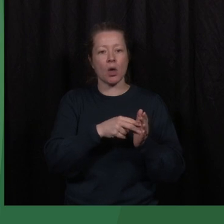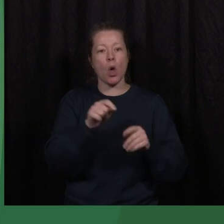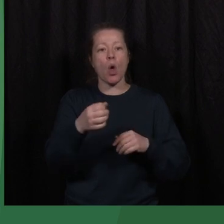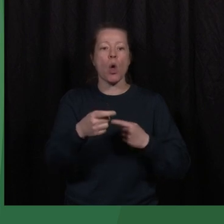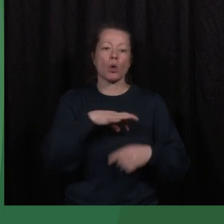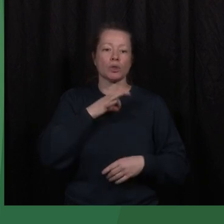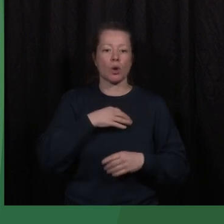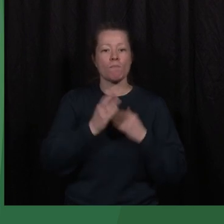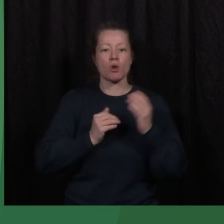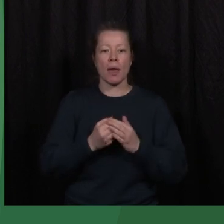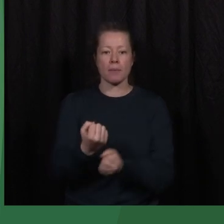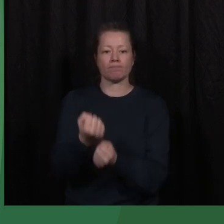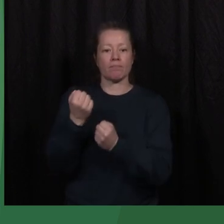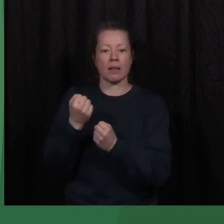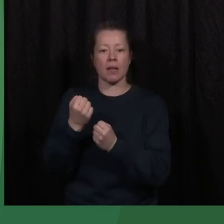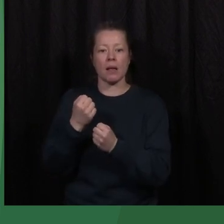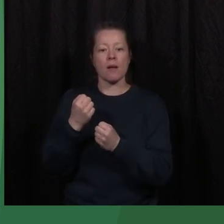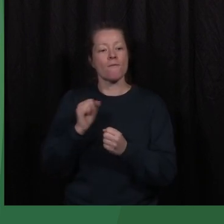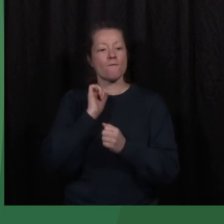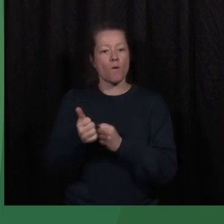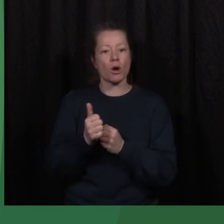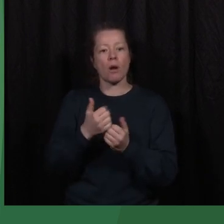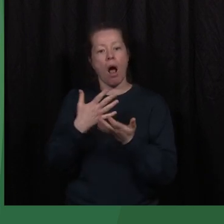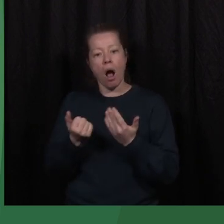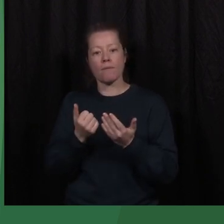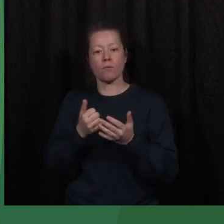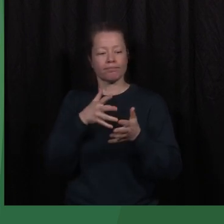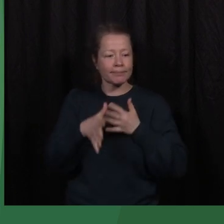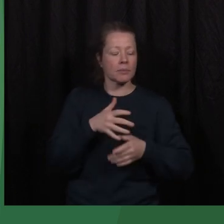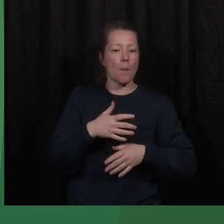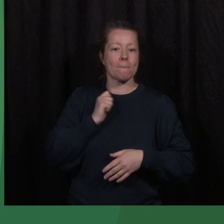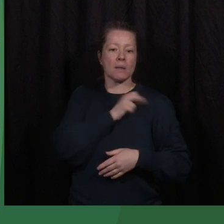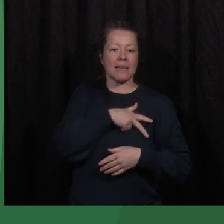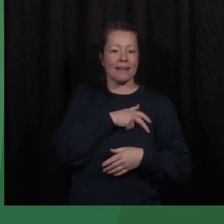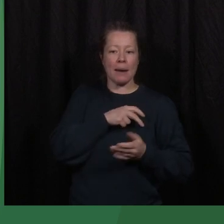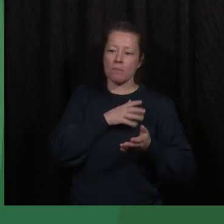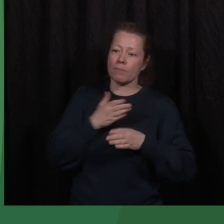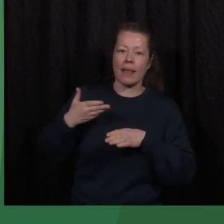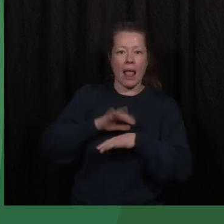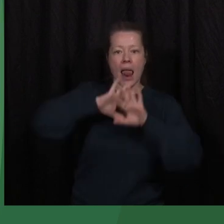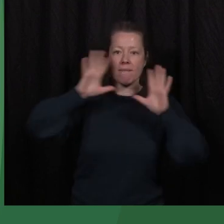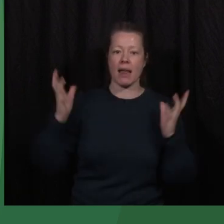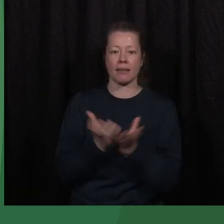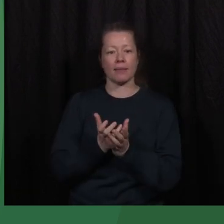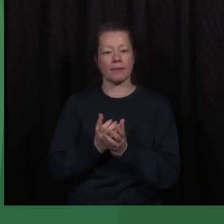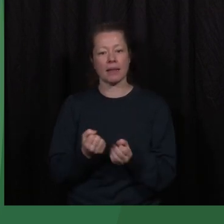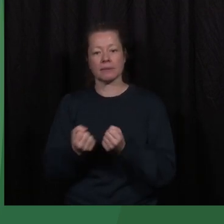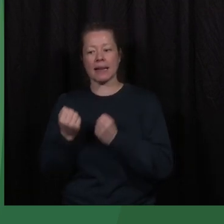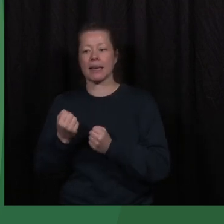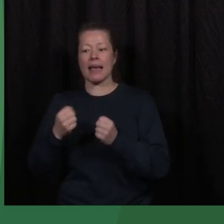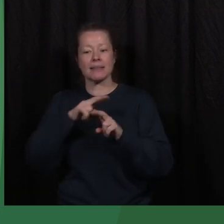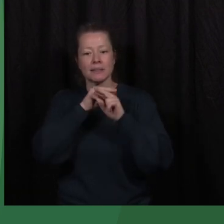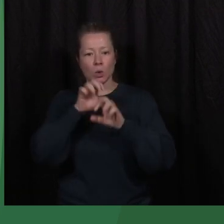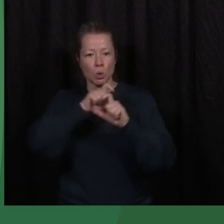by, and on behalf of Palestinians across the world. It's a Palestinian institution and a Norwegian institution, and I hope they'll find strong